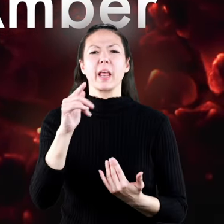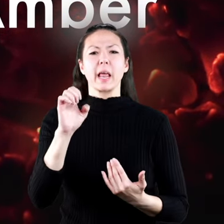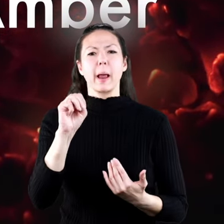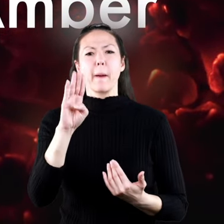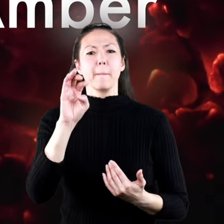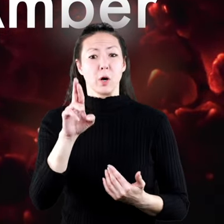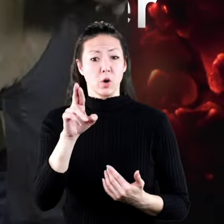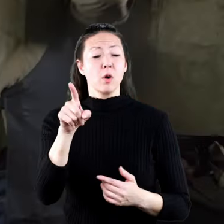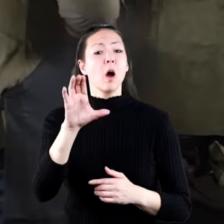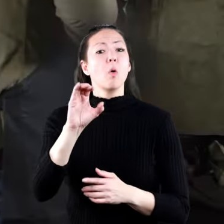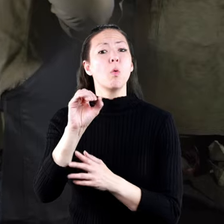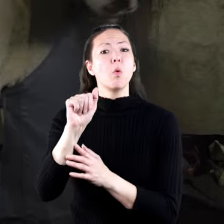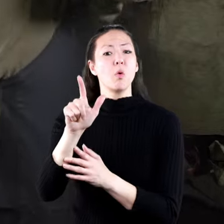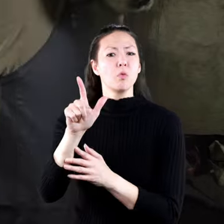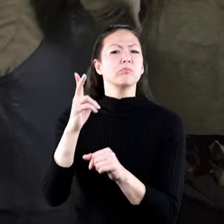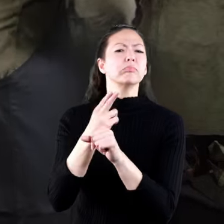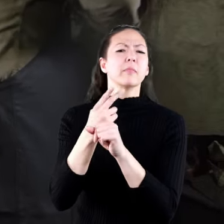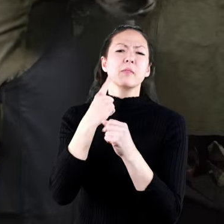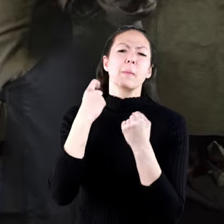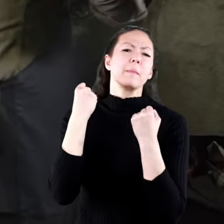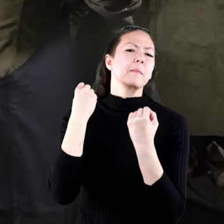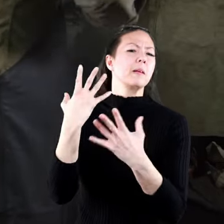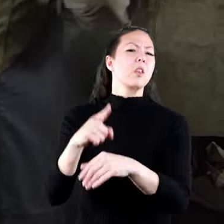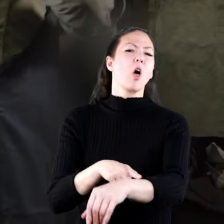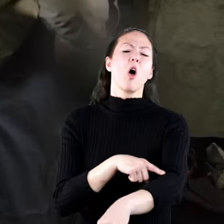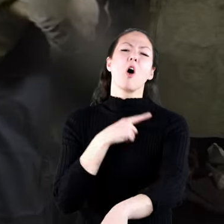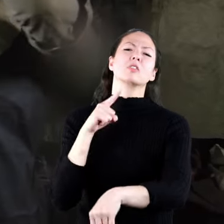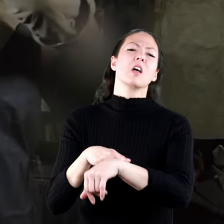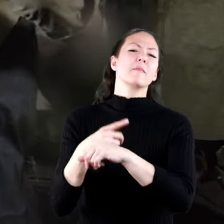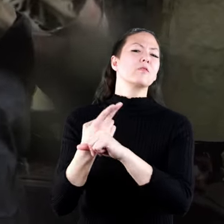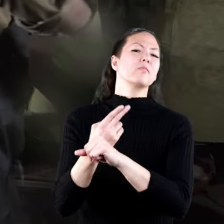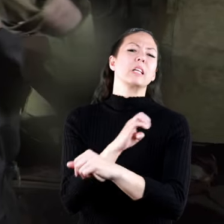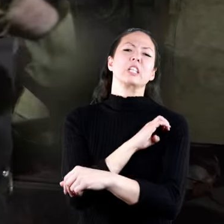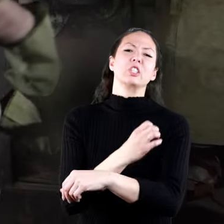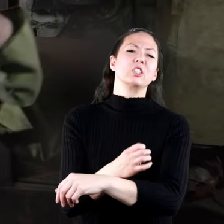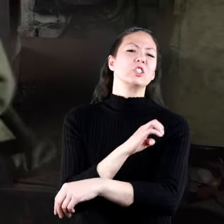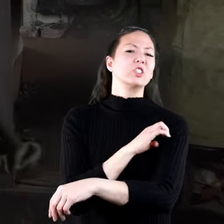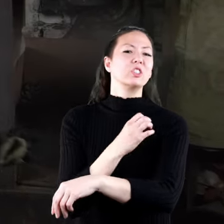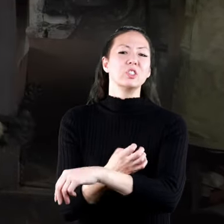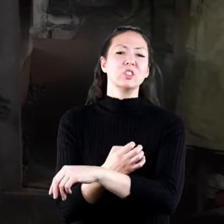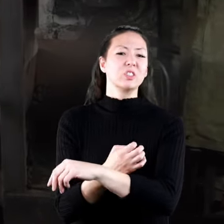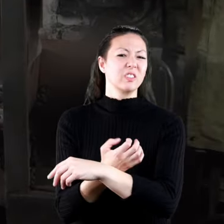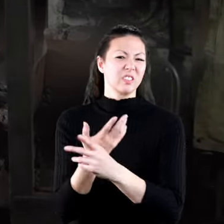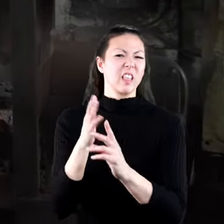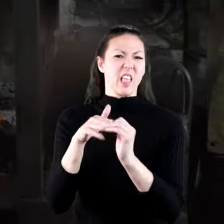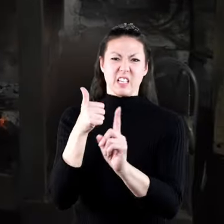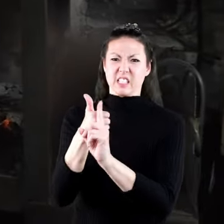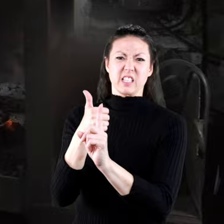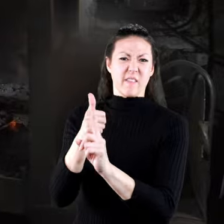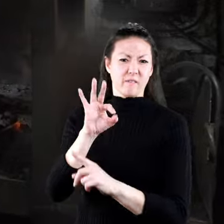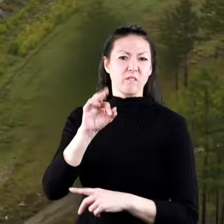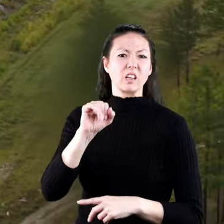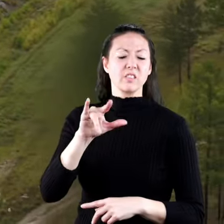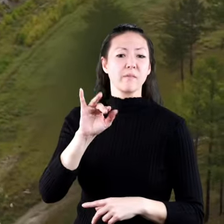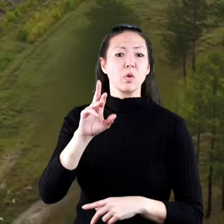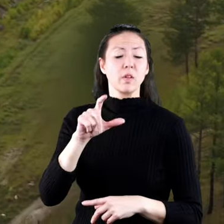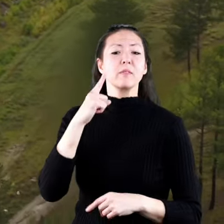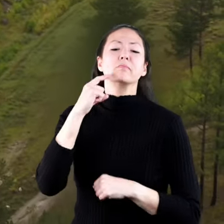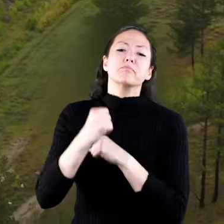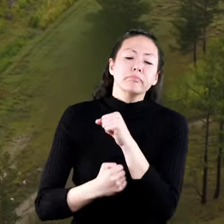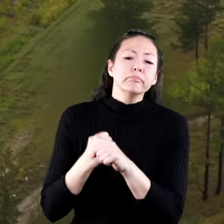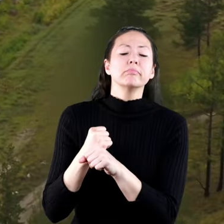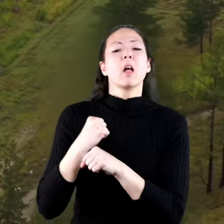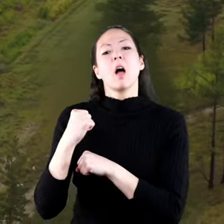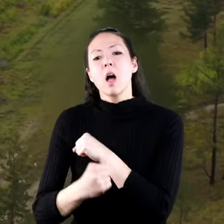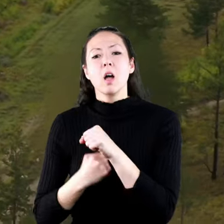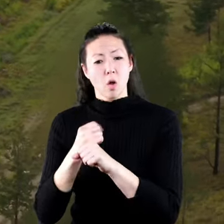burning ember. Coal has been used for a long time to make energy, longer than any other fossil fuel. For years,